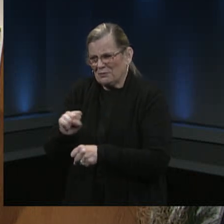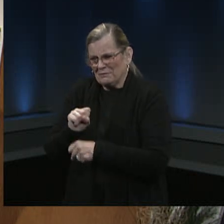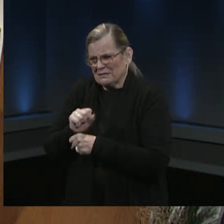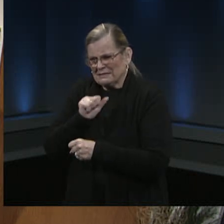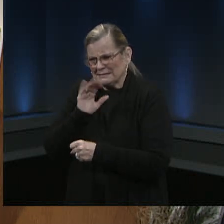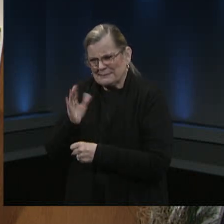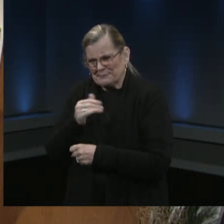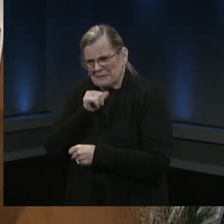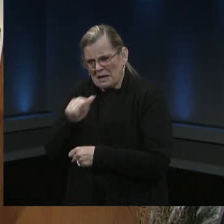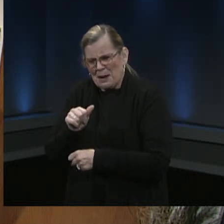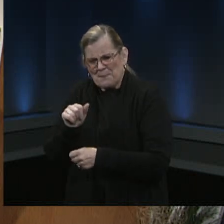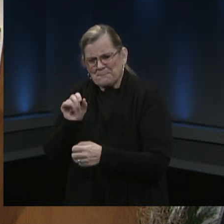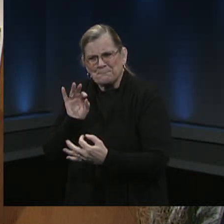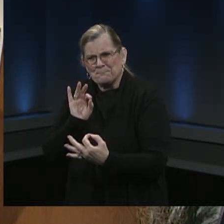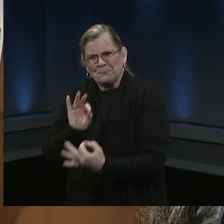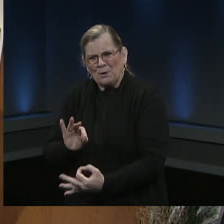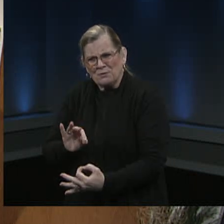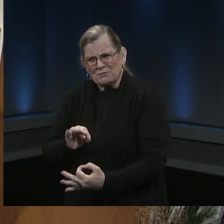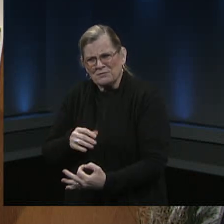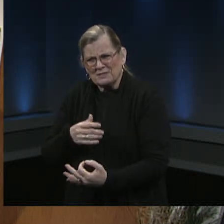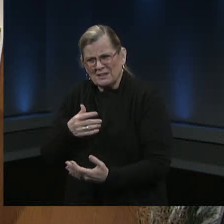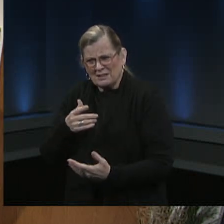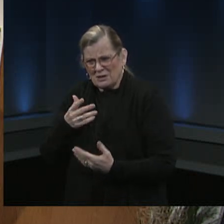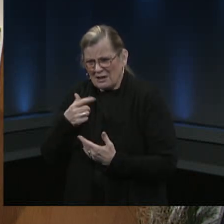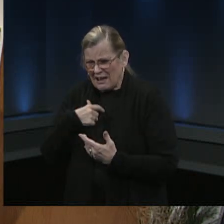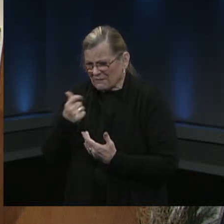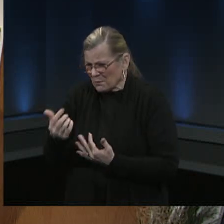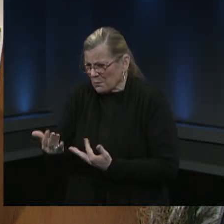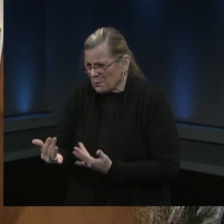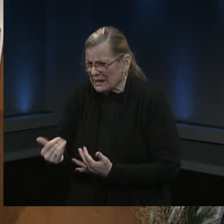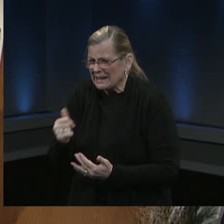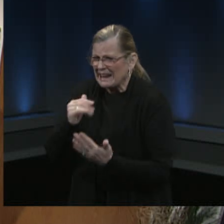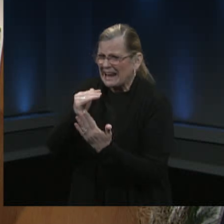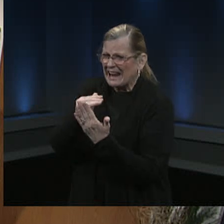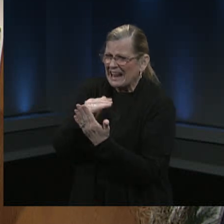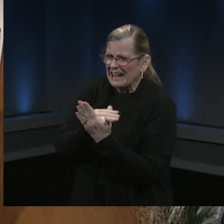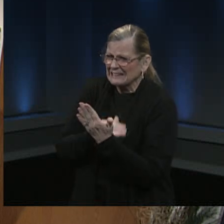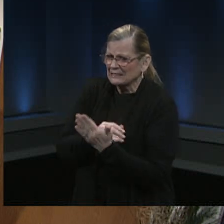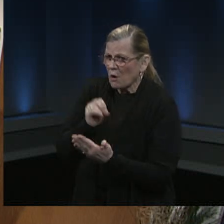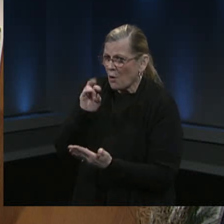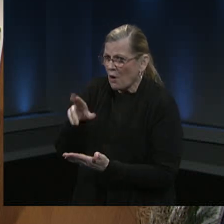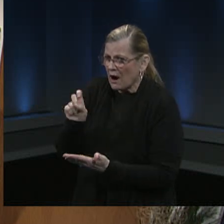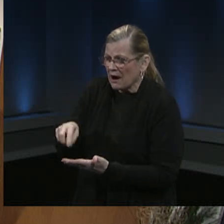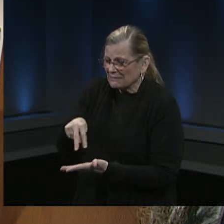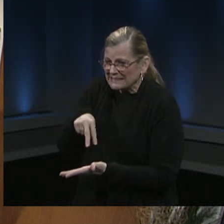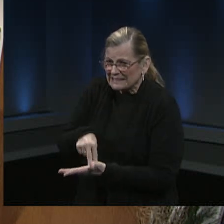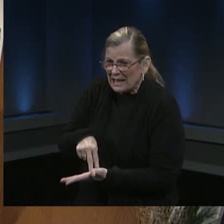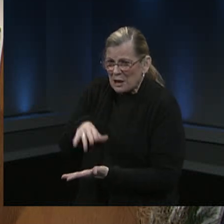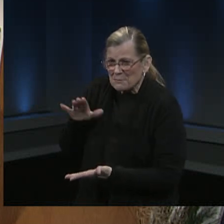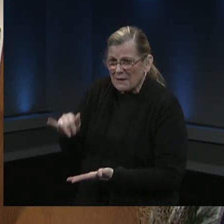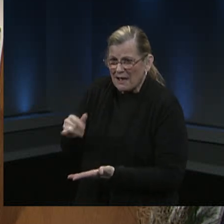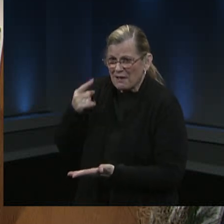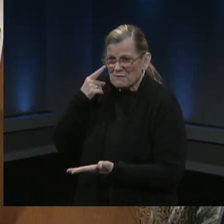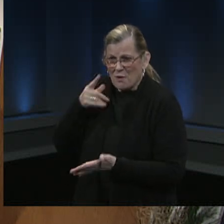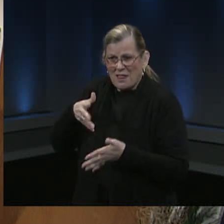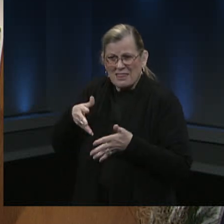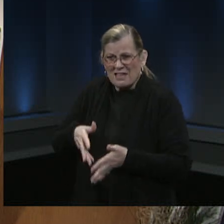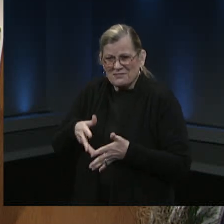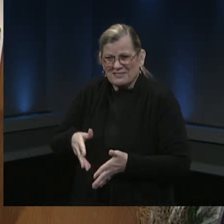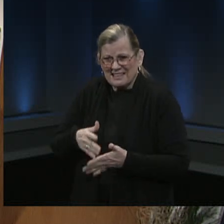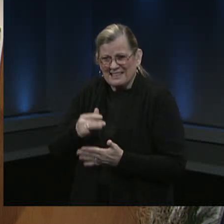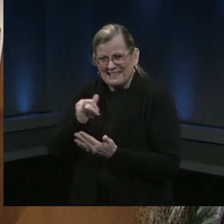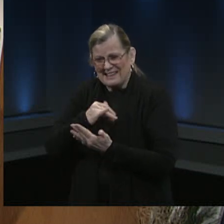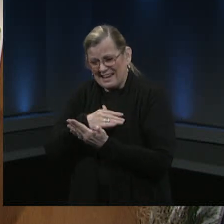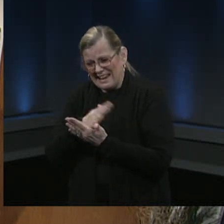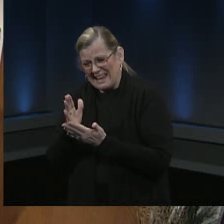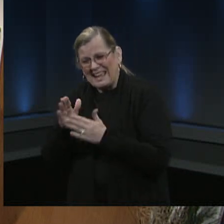a wait list or standby system for leftover vaccines at the end of the day so we get shots